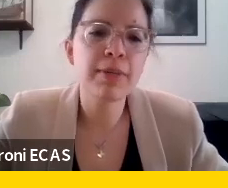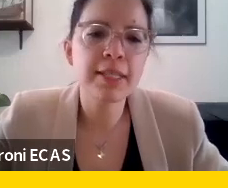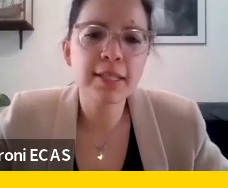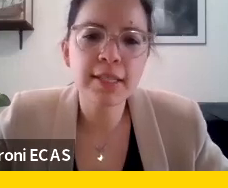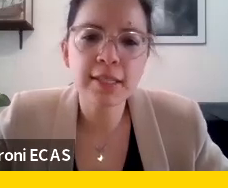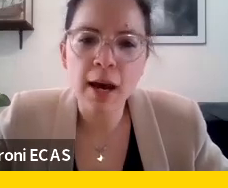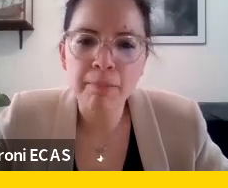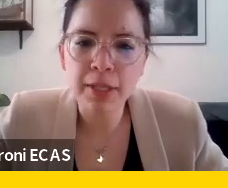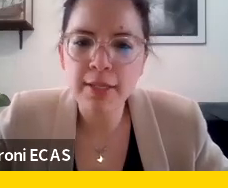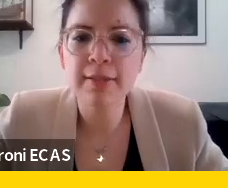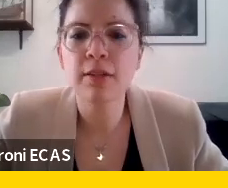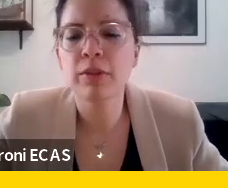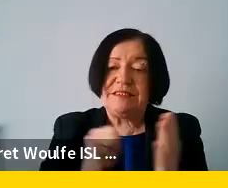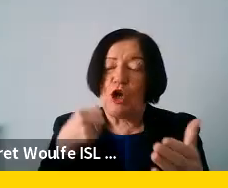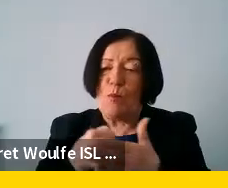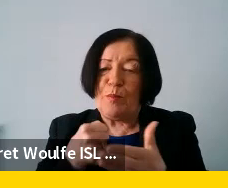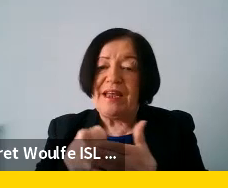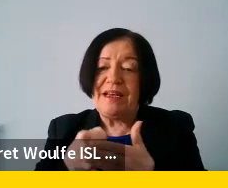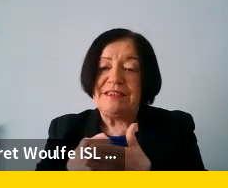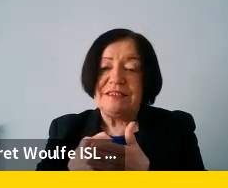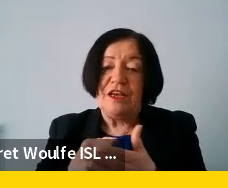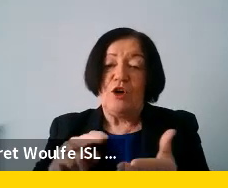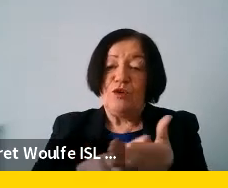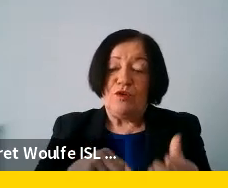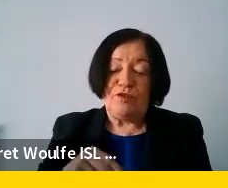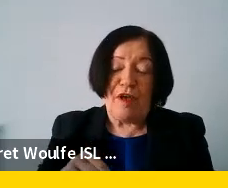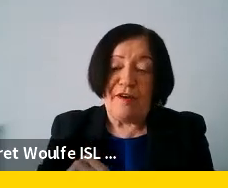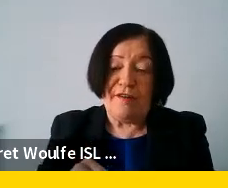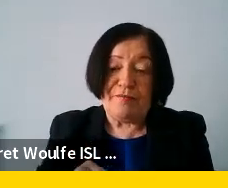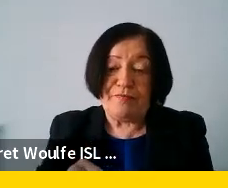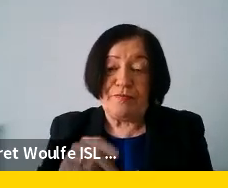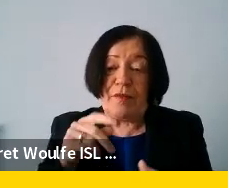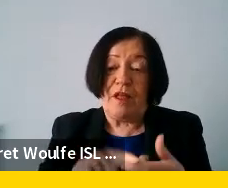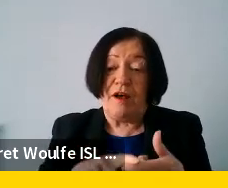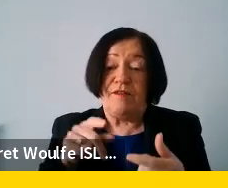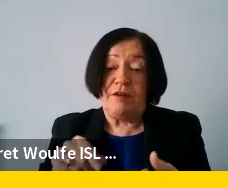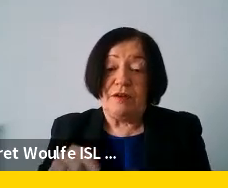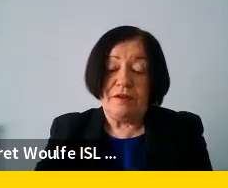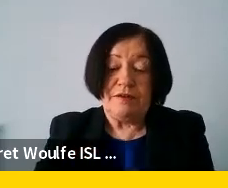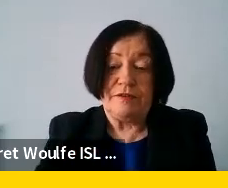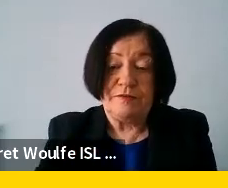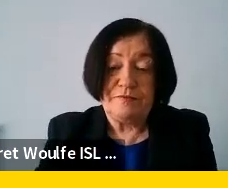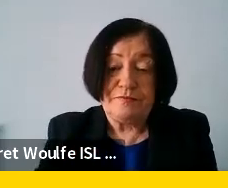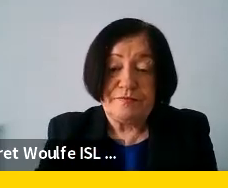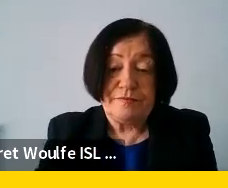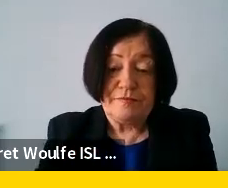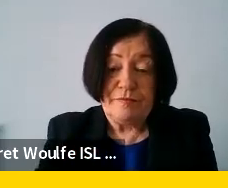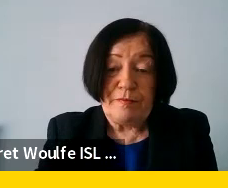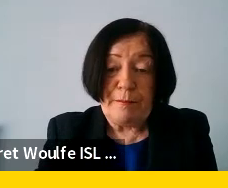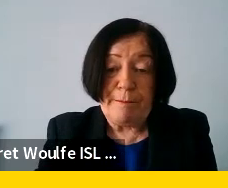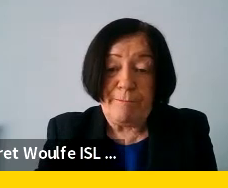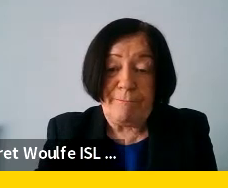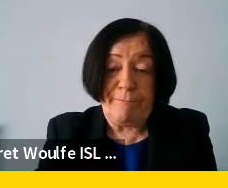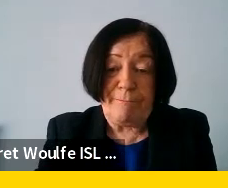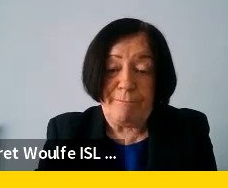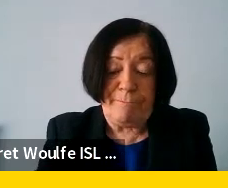creation of businesses, companies with the use of technology. So some examples that are mentioned